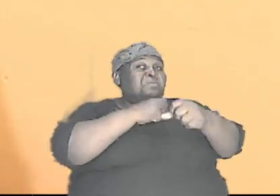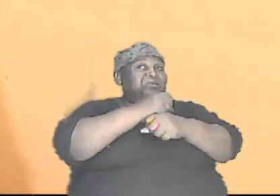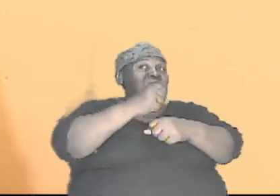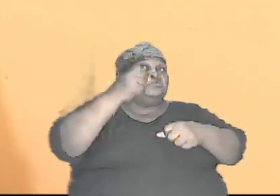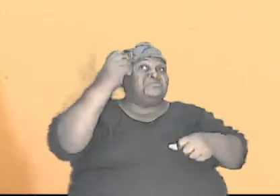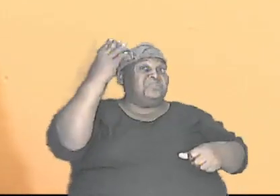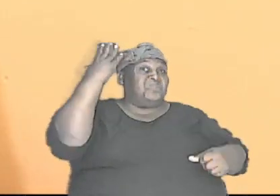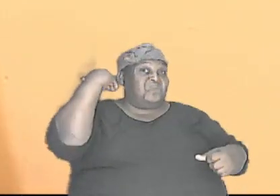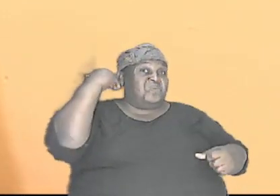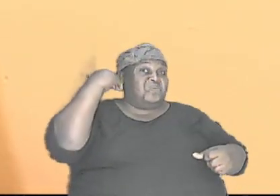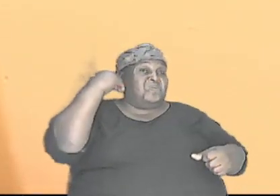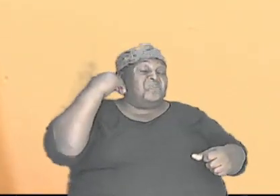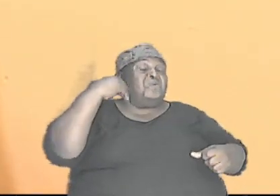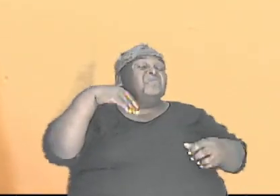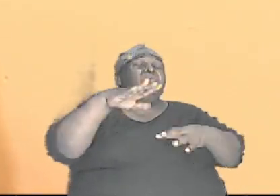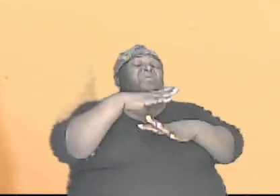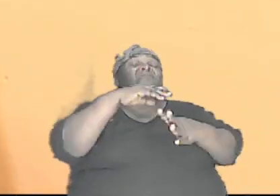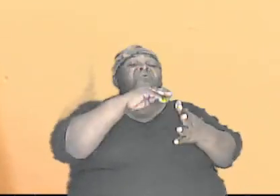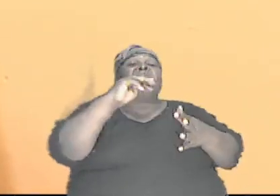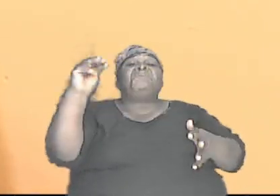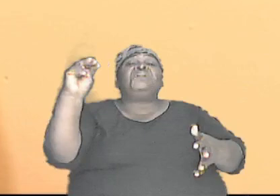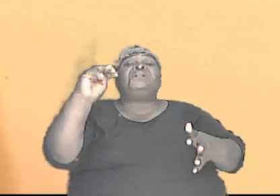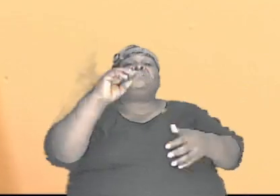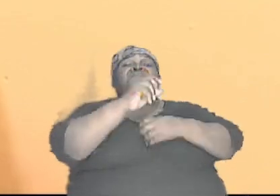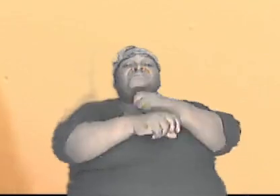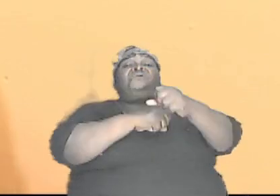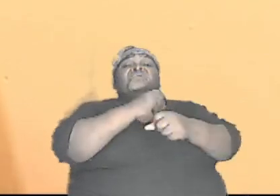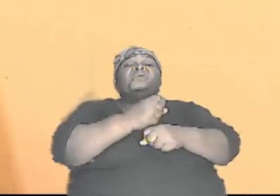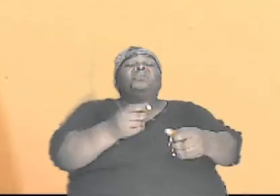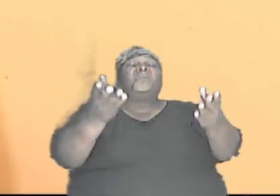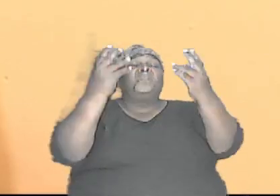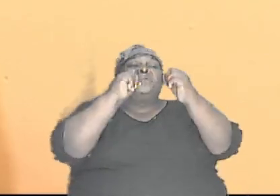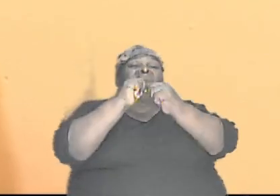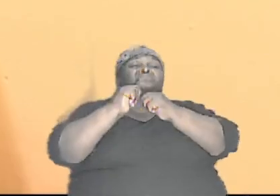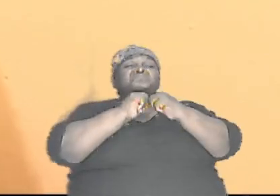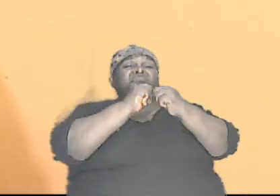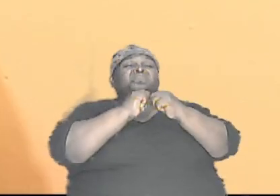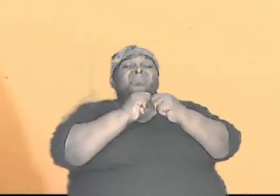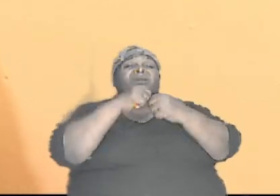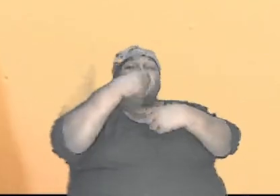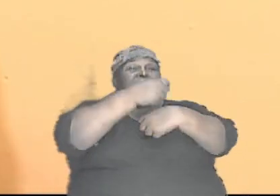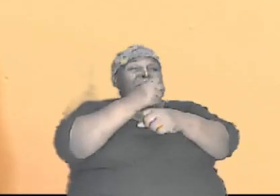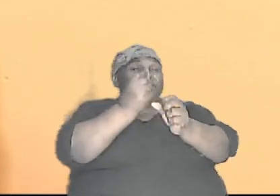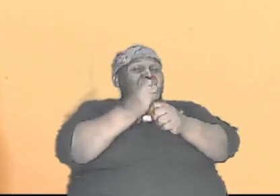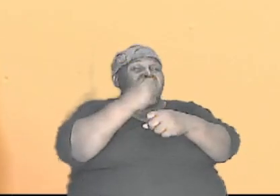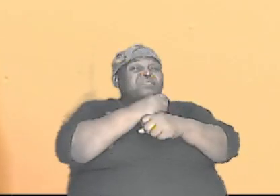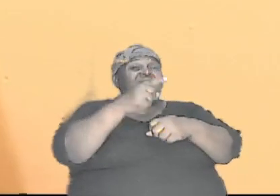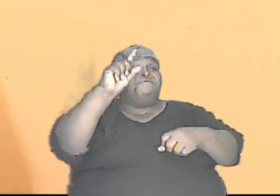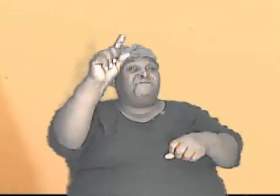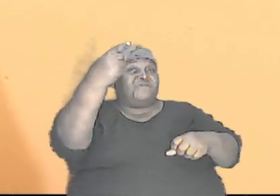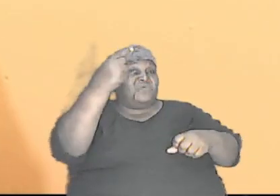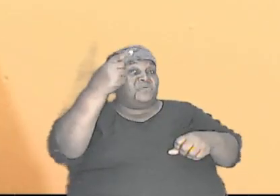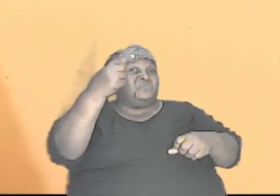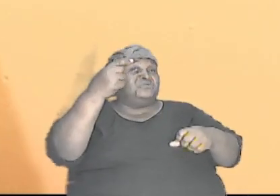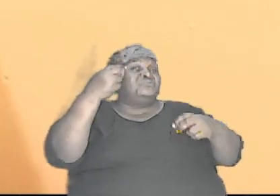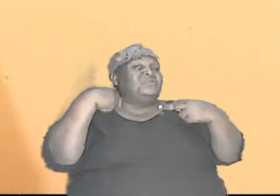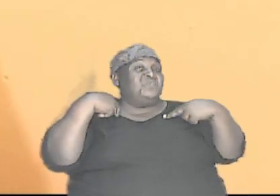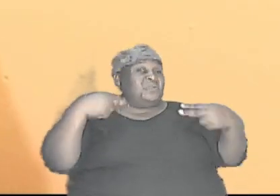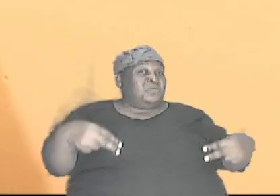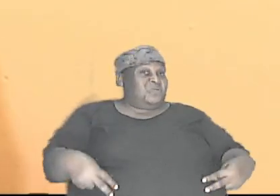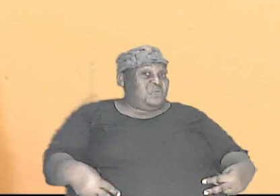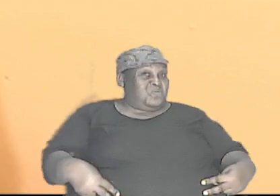over millions of years came together to form the first human kind and then